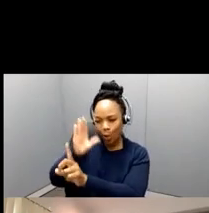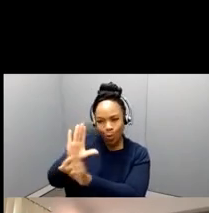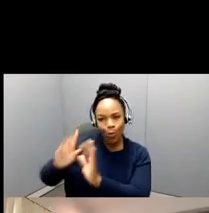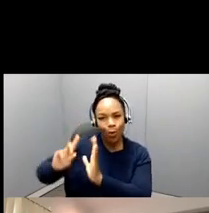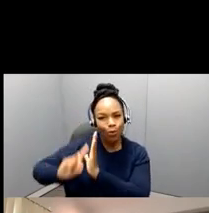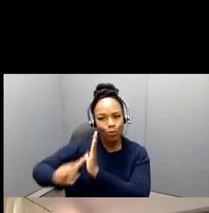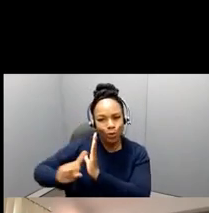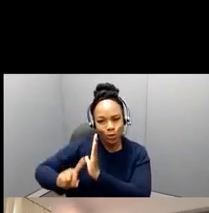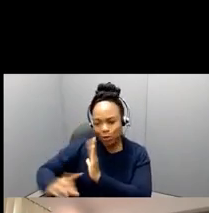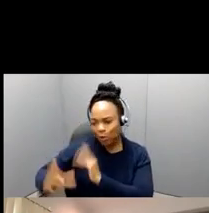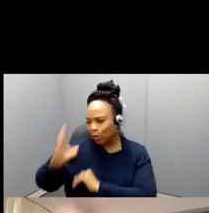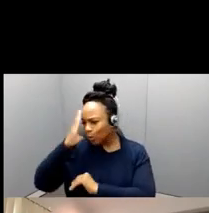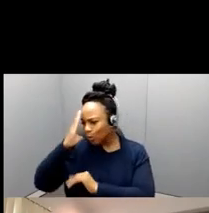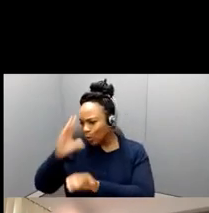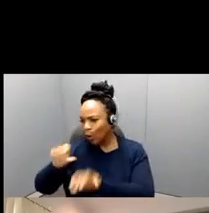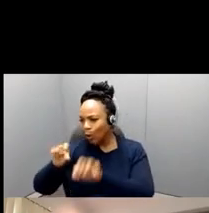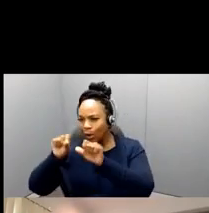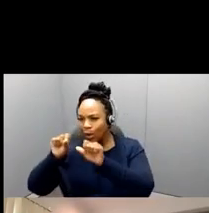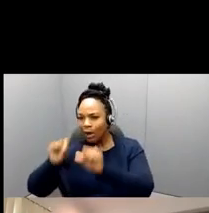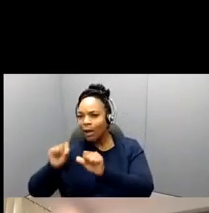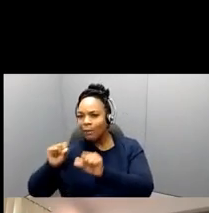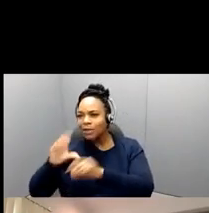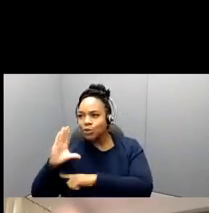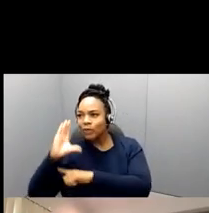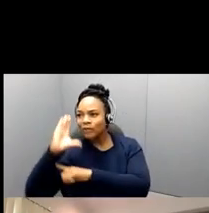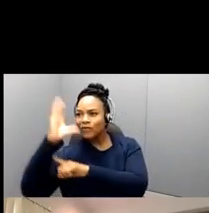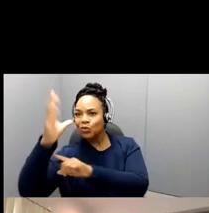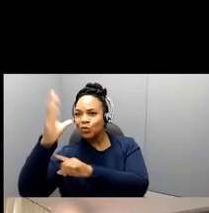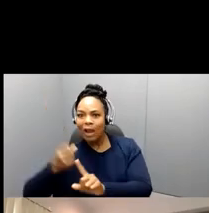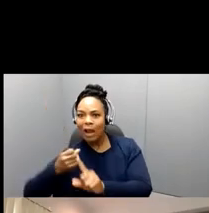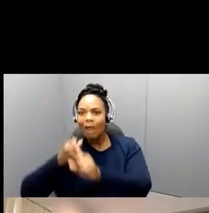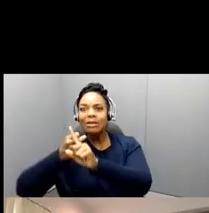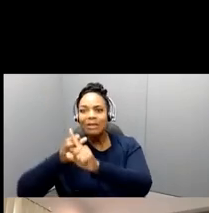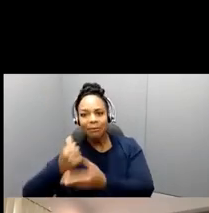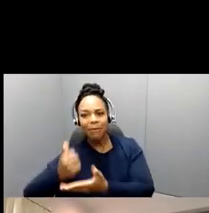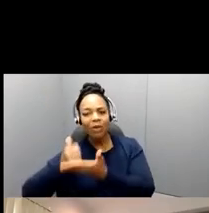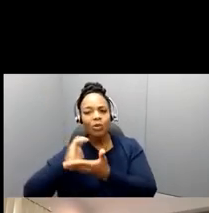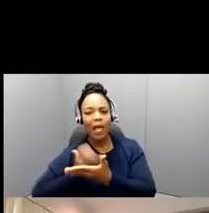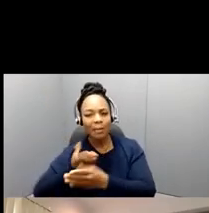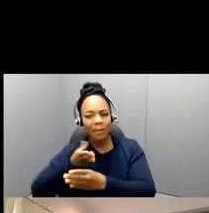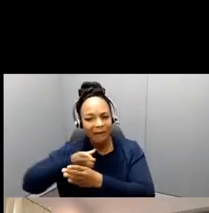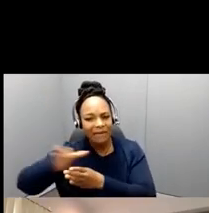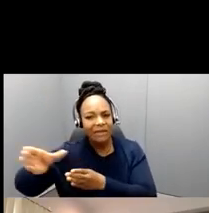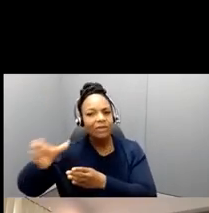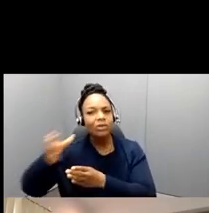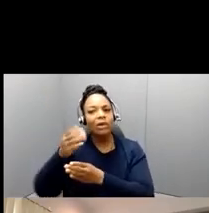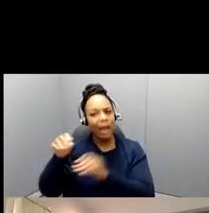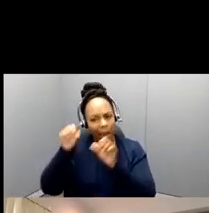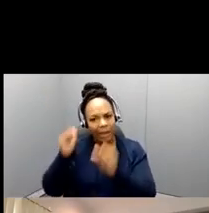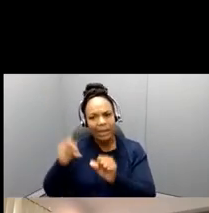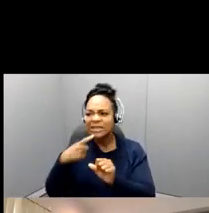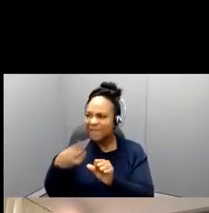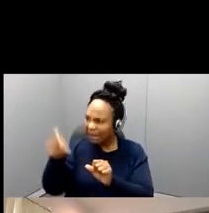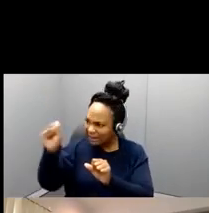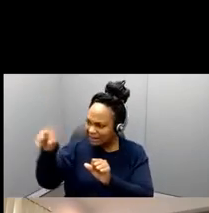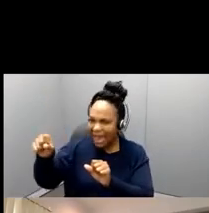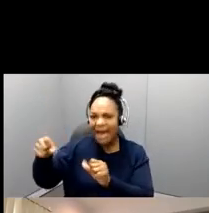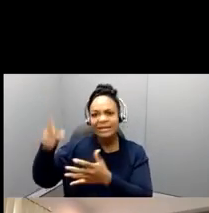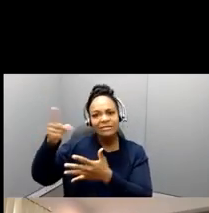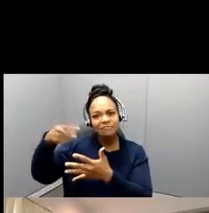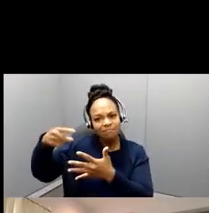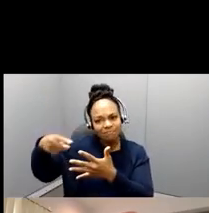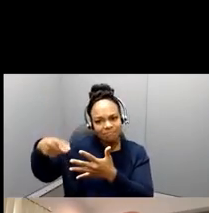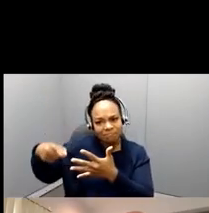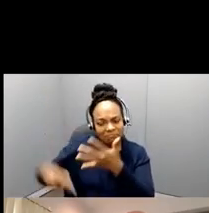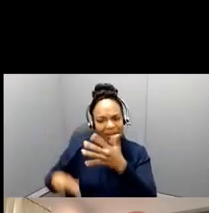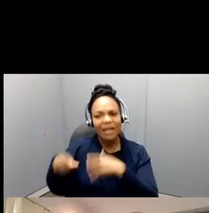potential contribution to the field is, and can attest to that, and can attest that this is something that is a, this